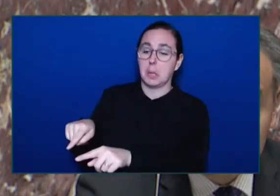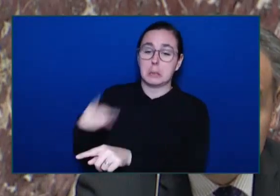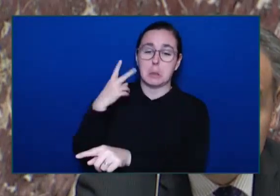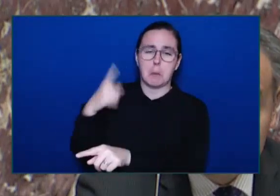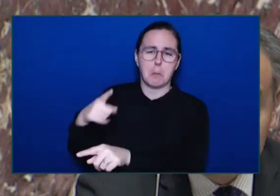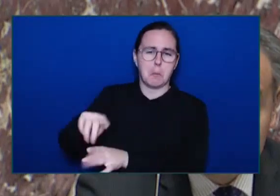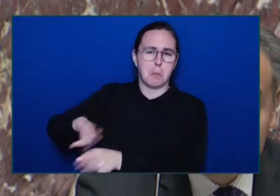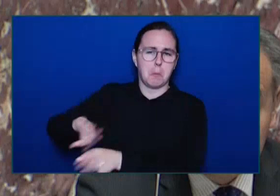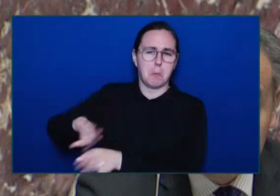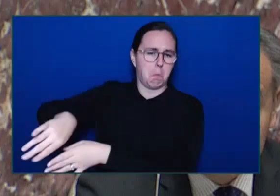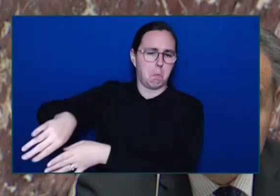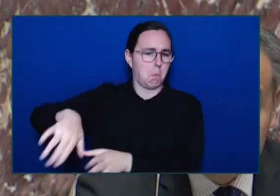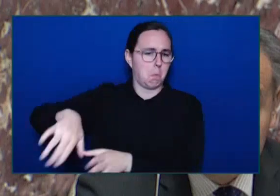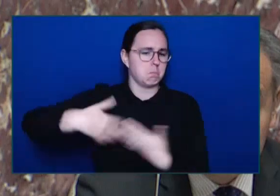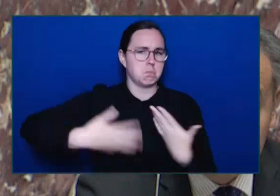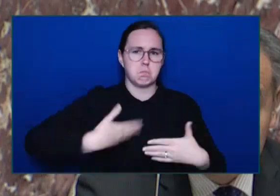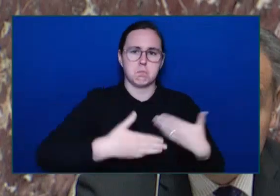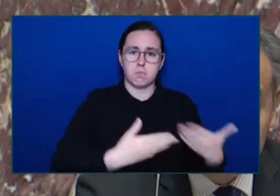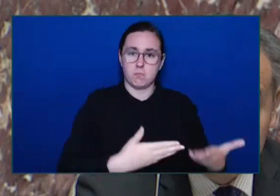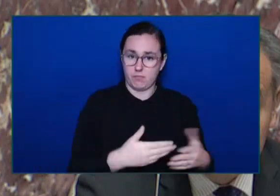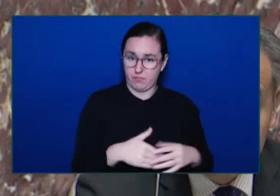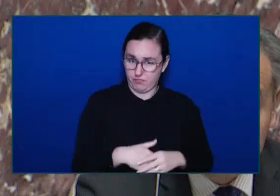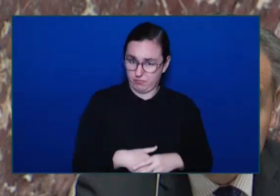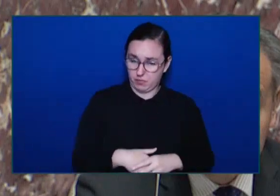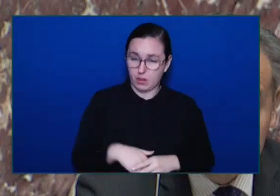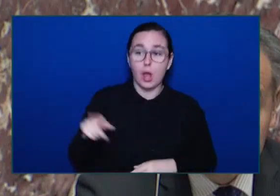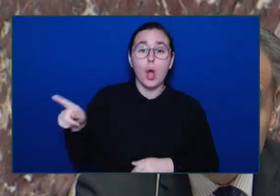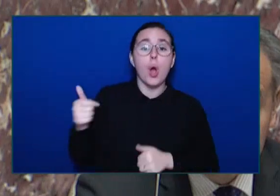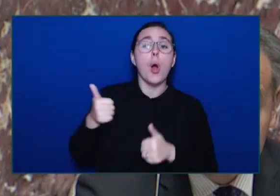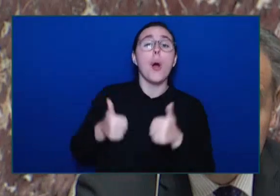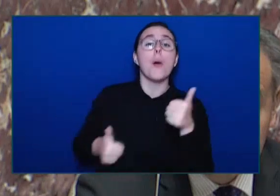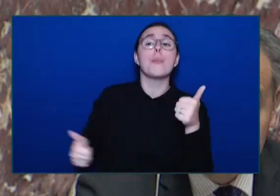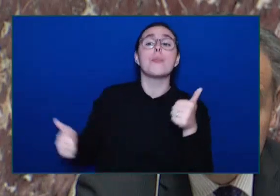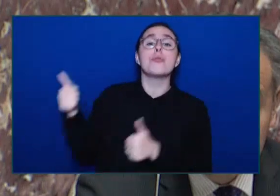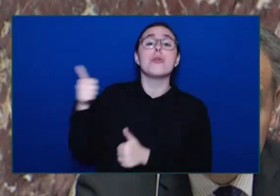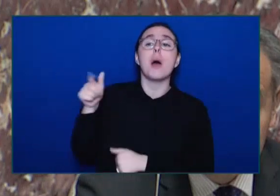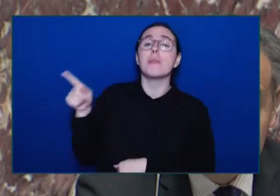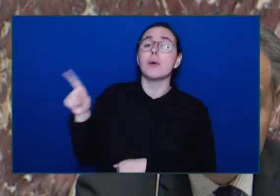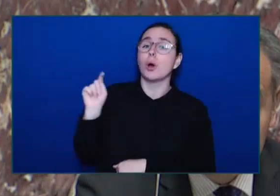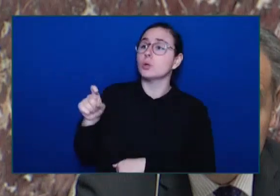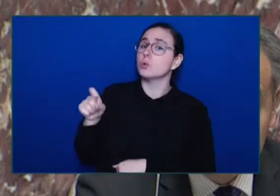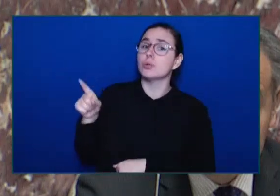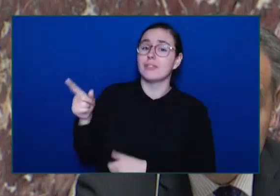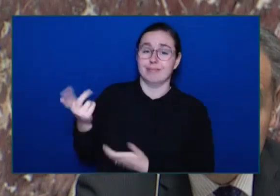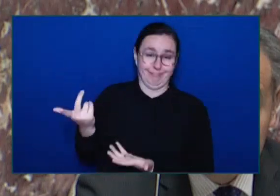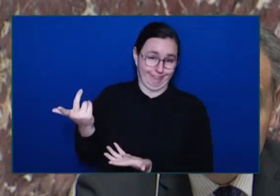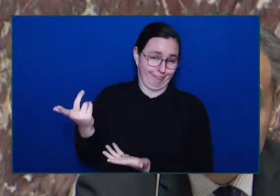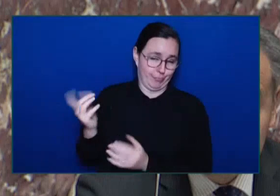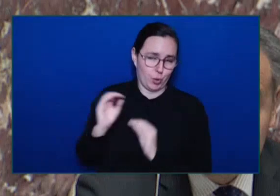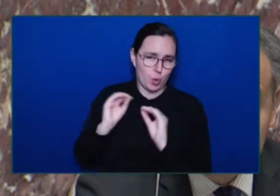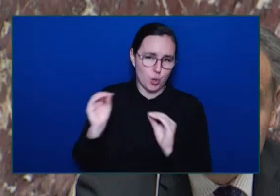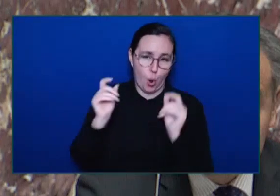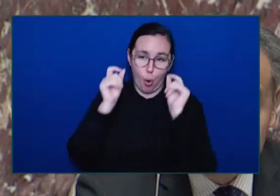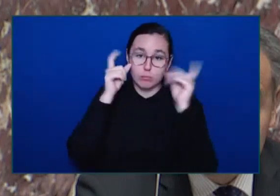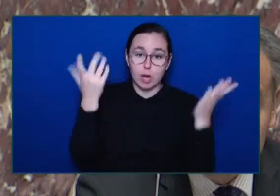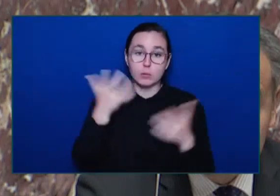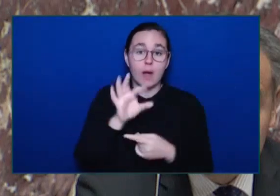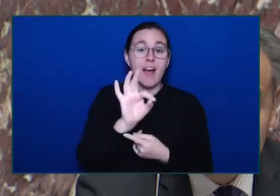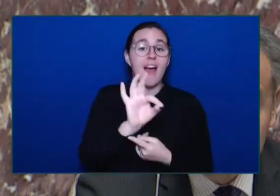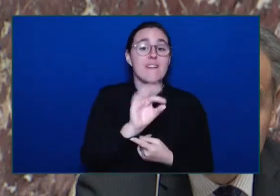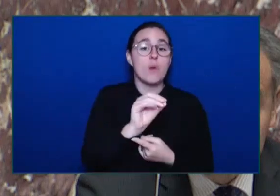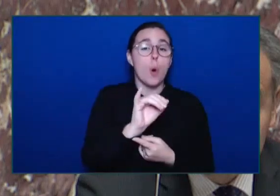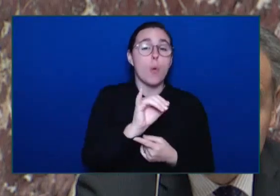That FOI documents Revealed That fire extinguishers At the Winters Hotel